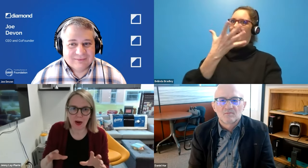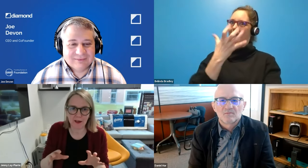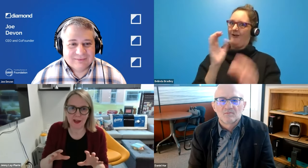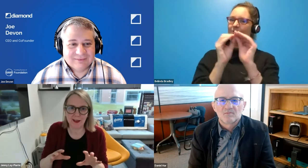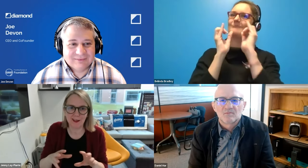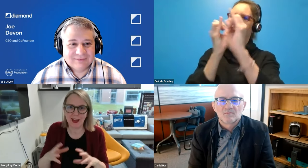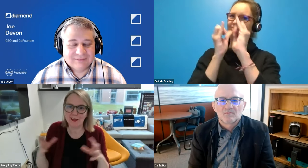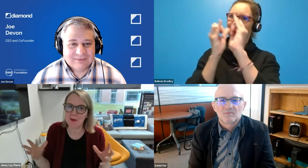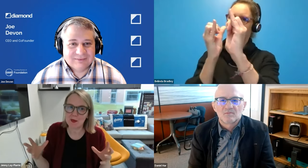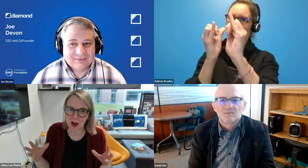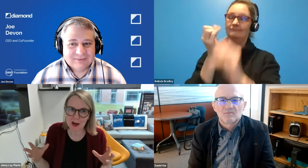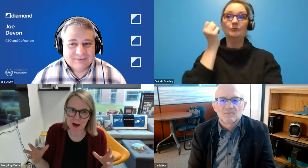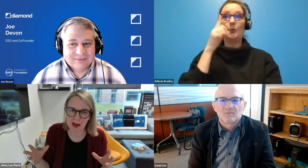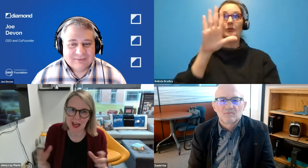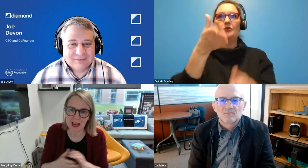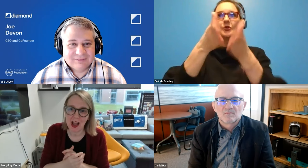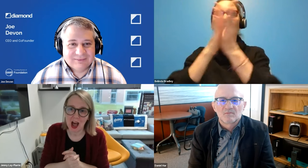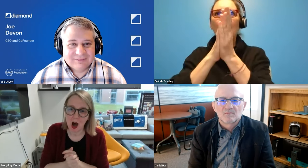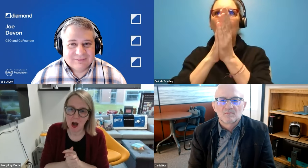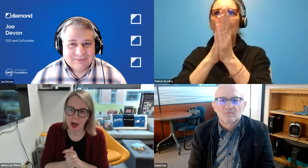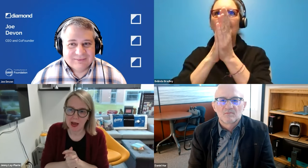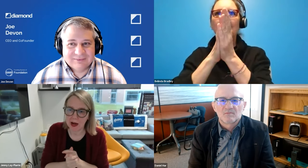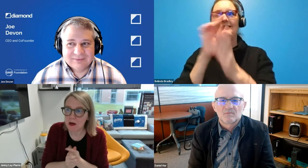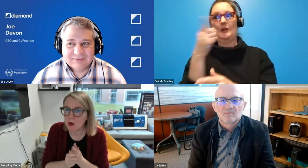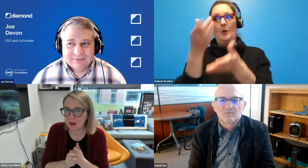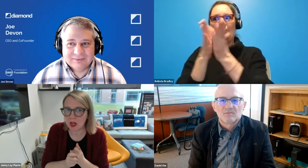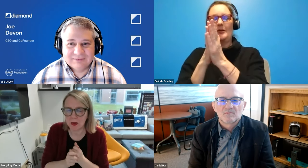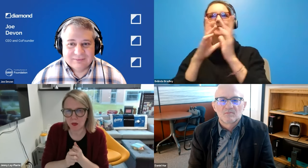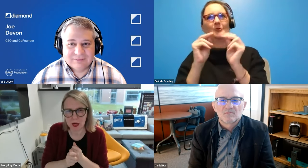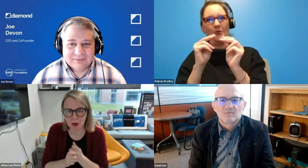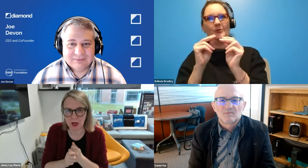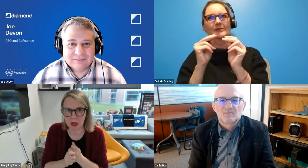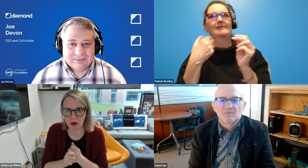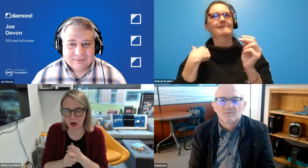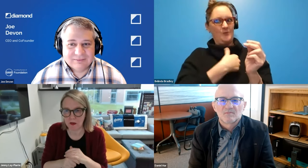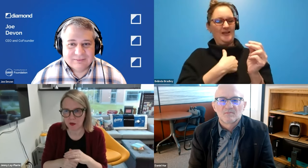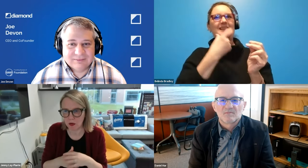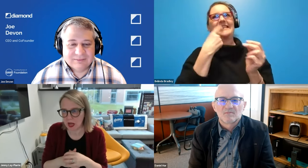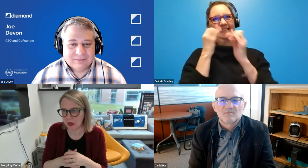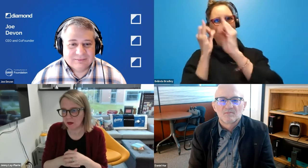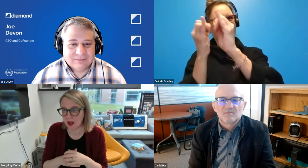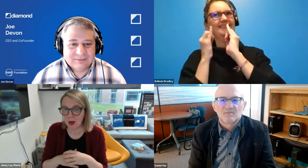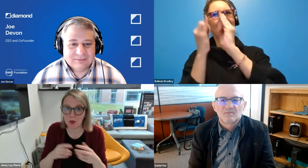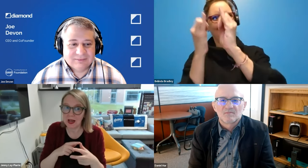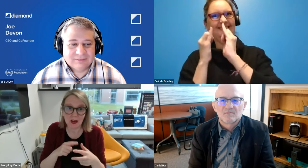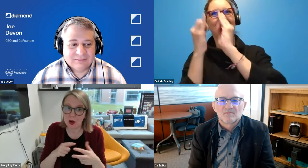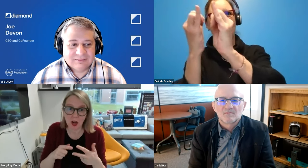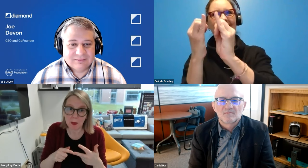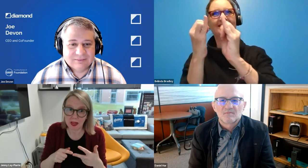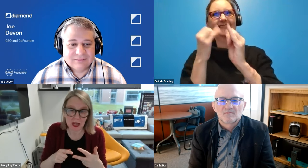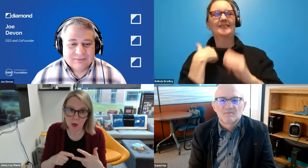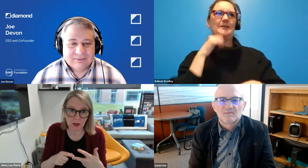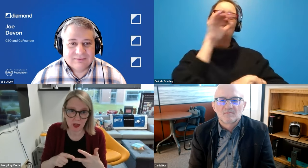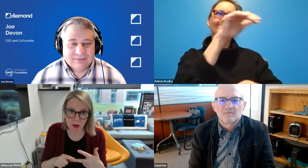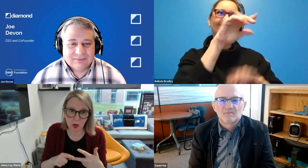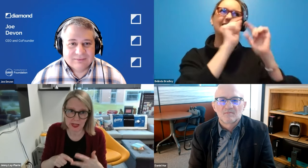request is amplified by many. And I know the team is really working on a few things. Really, you know, a